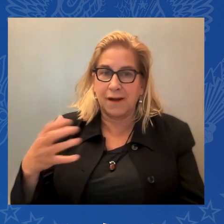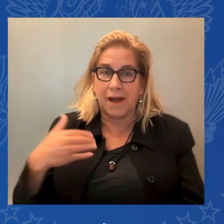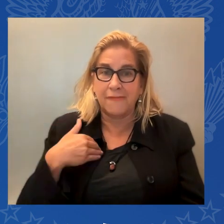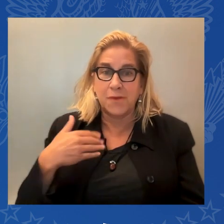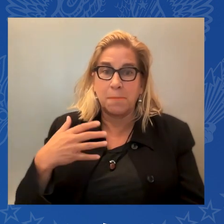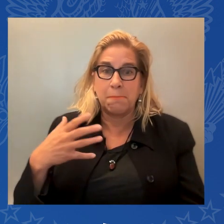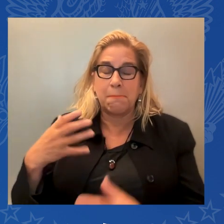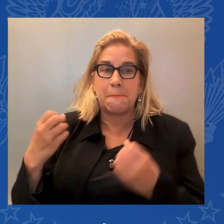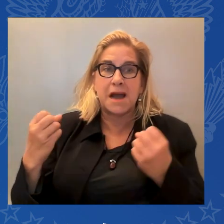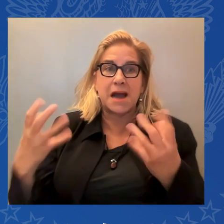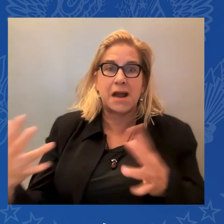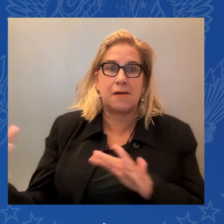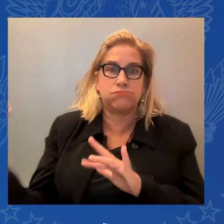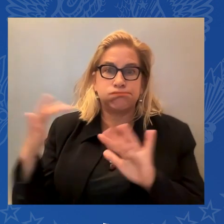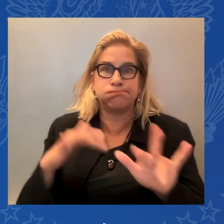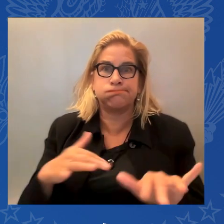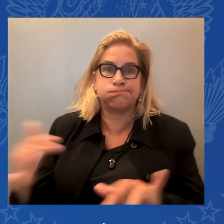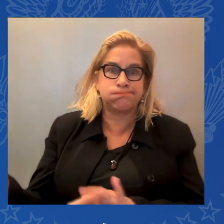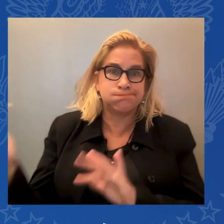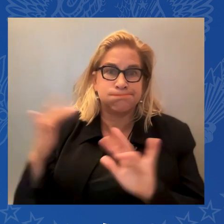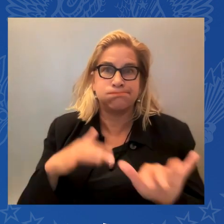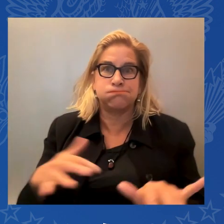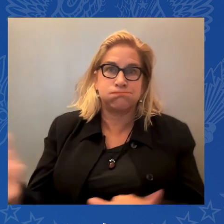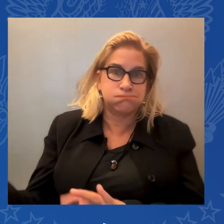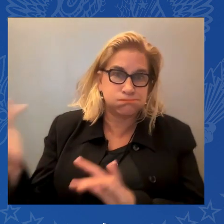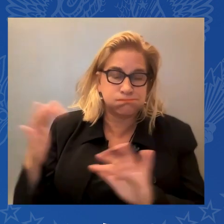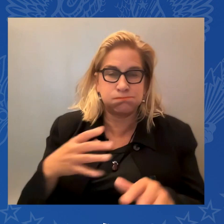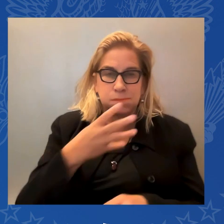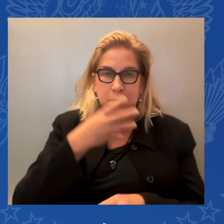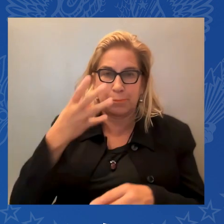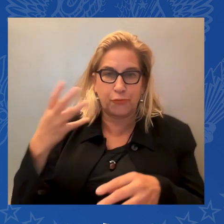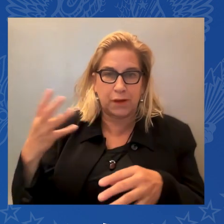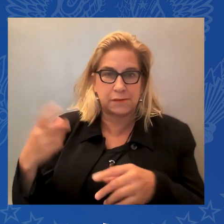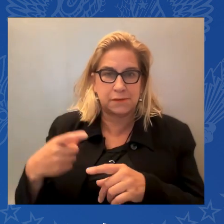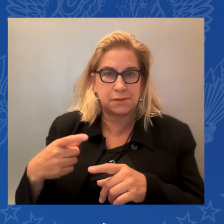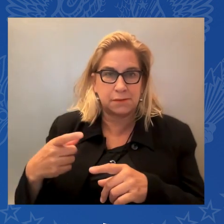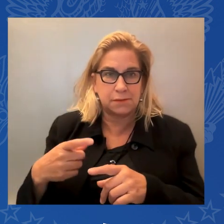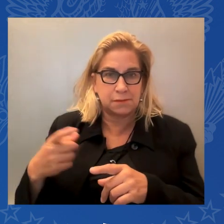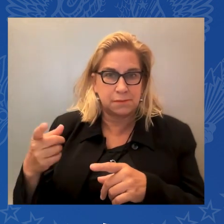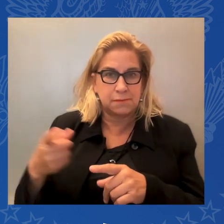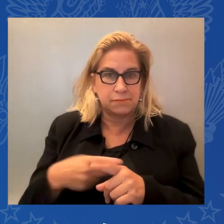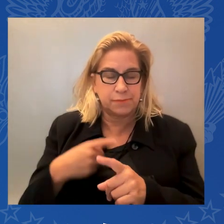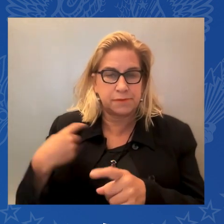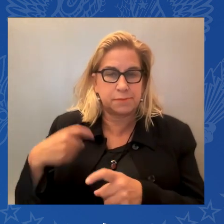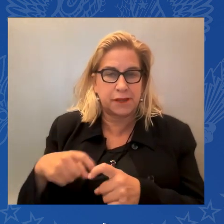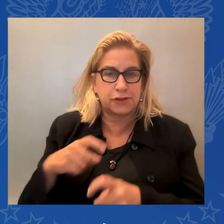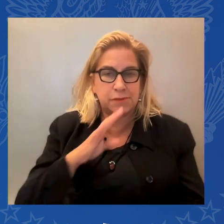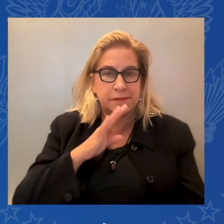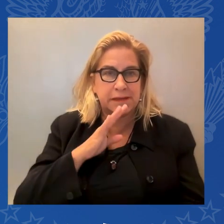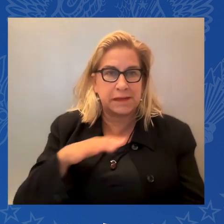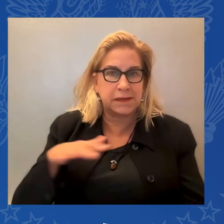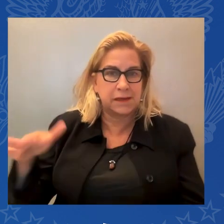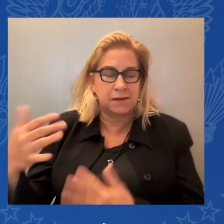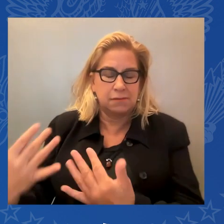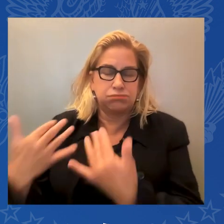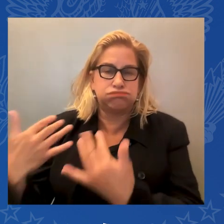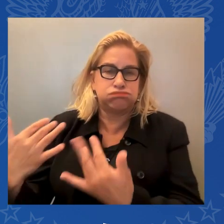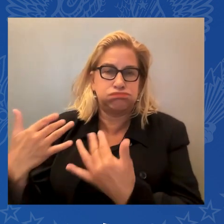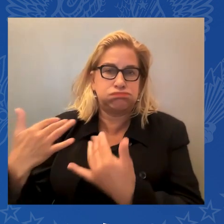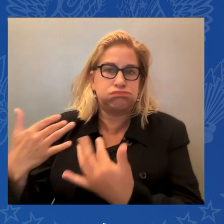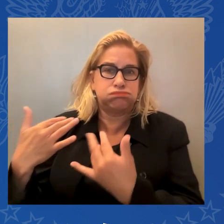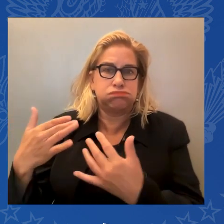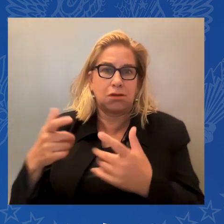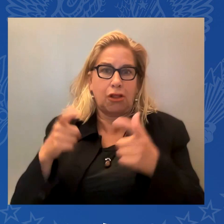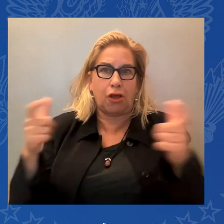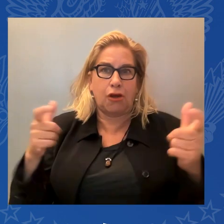opportunities to make this country so much better. And I really mean it. I really mean it. And so, as